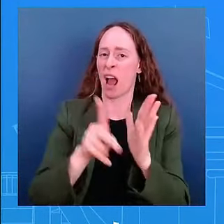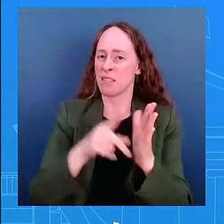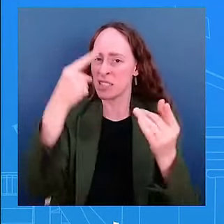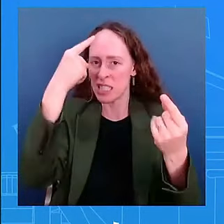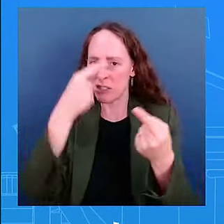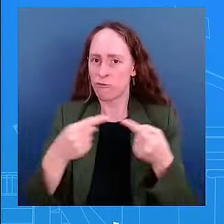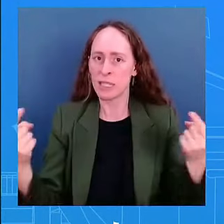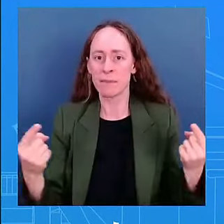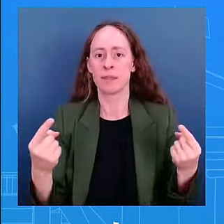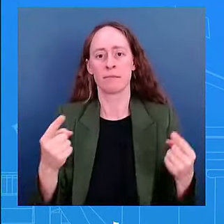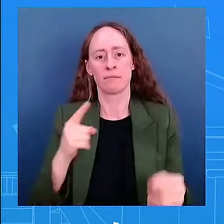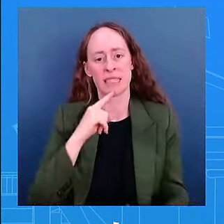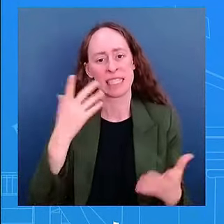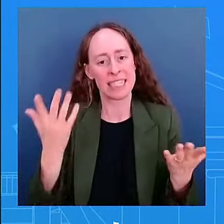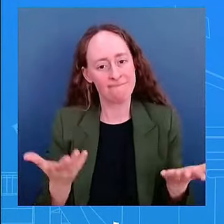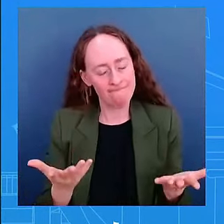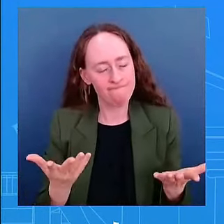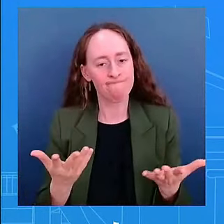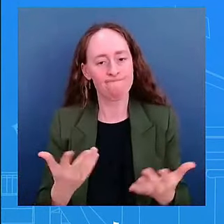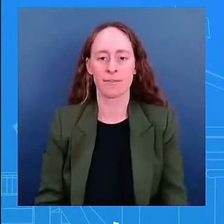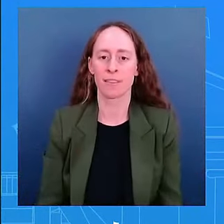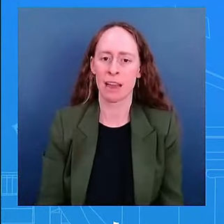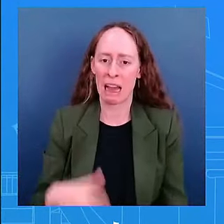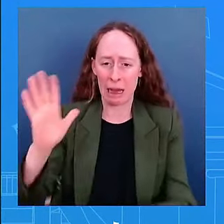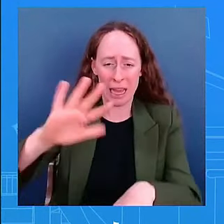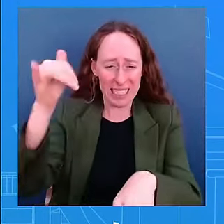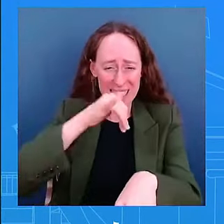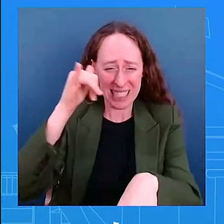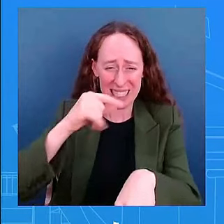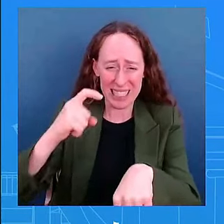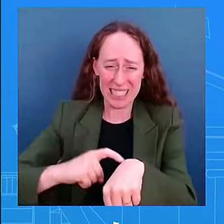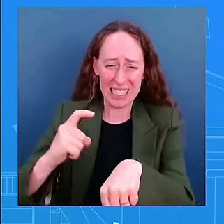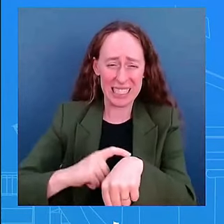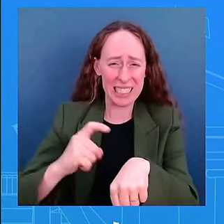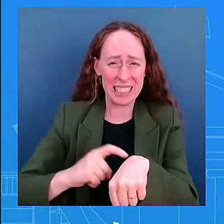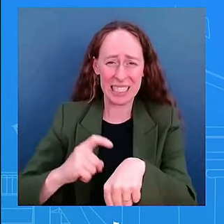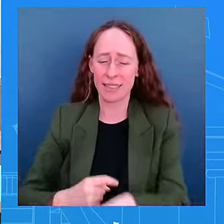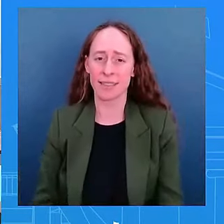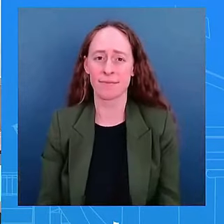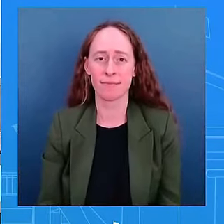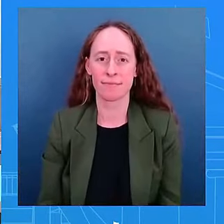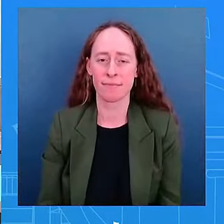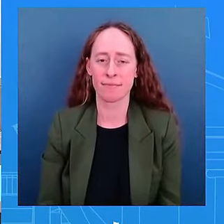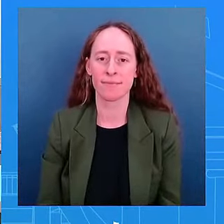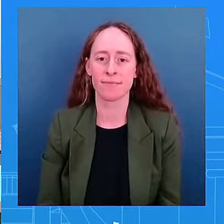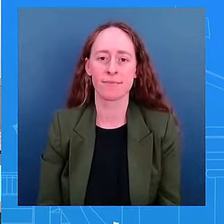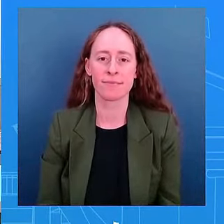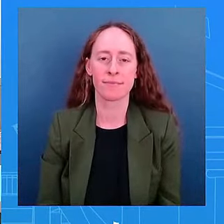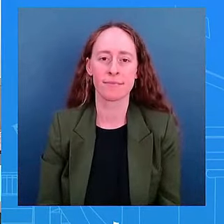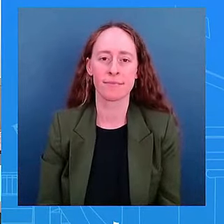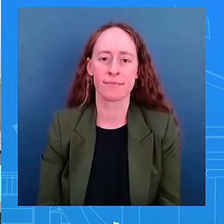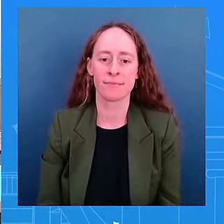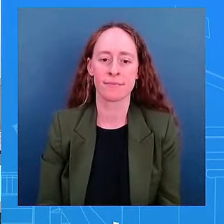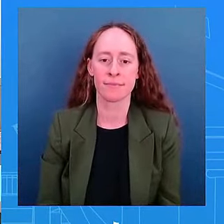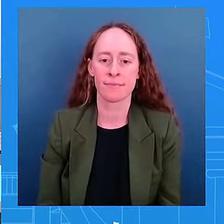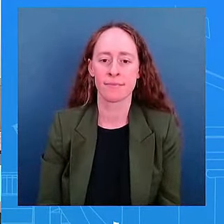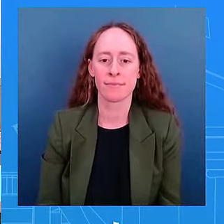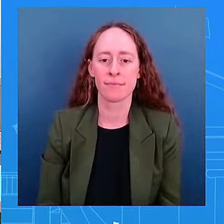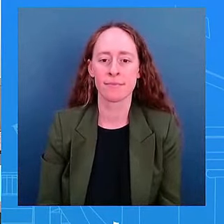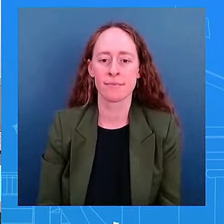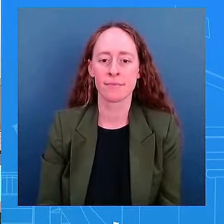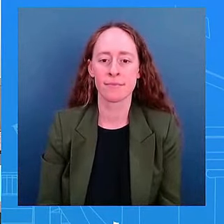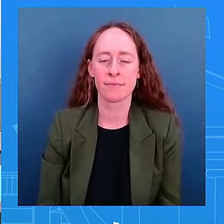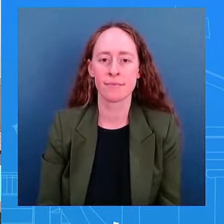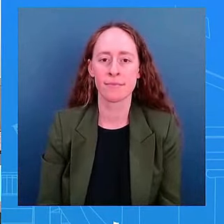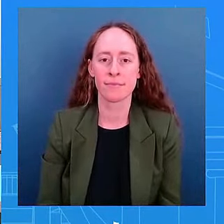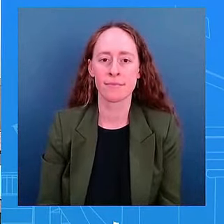have to get going go ahead sir thanks kareem you um in the beginning you mentioned the importance of press freedom like